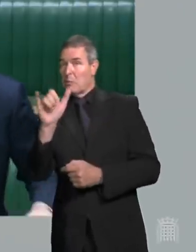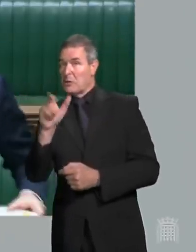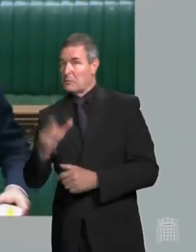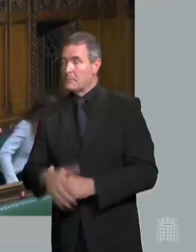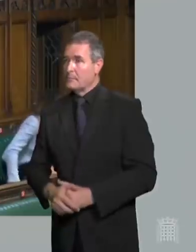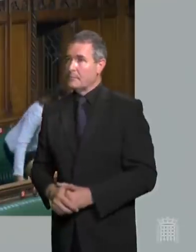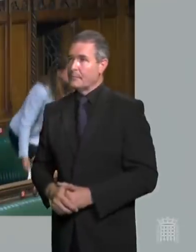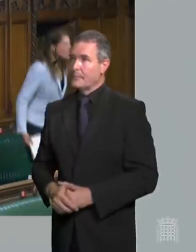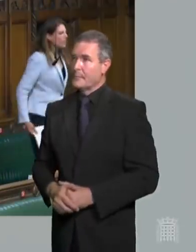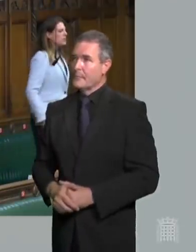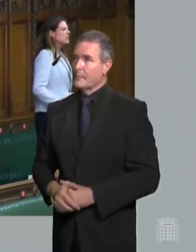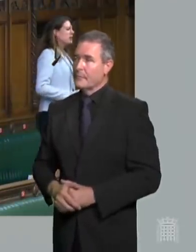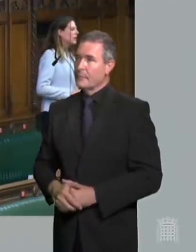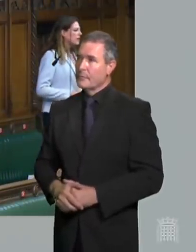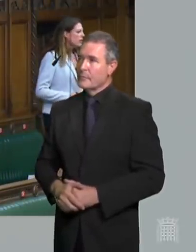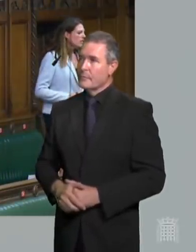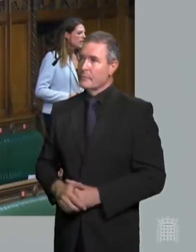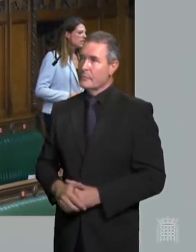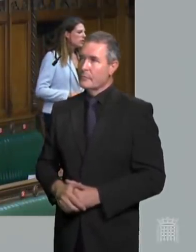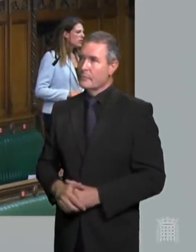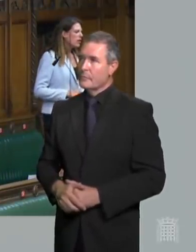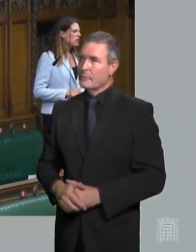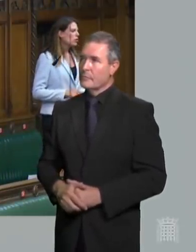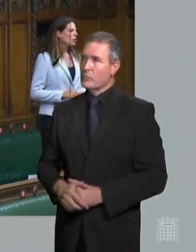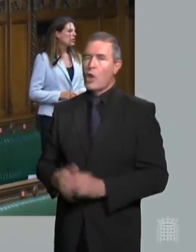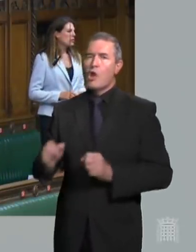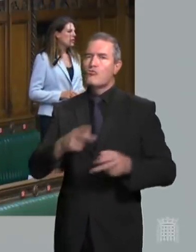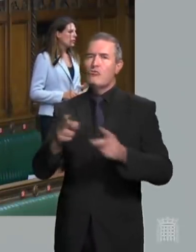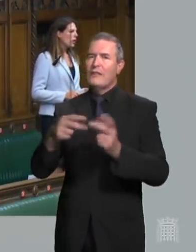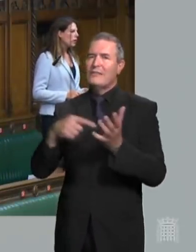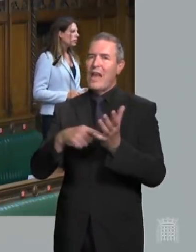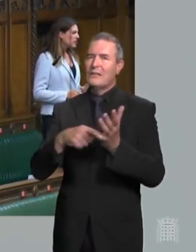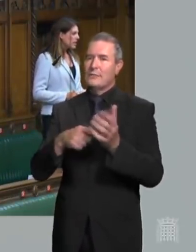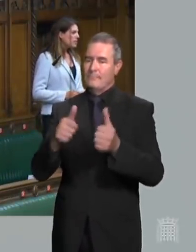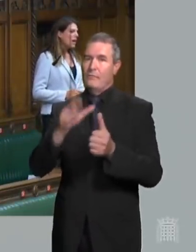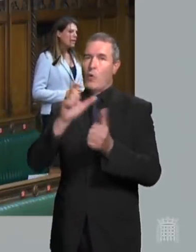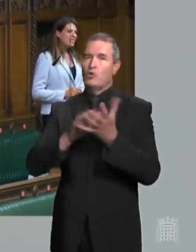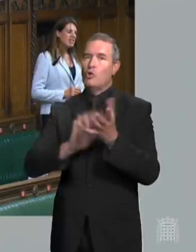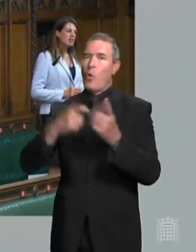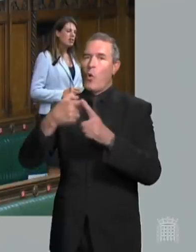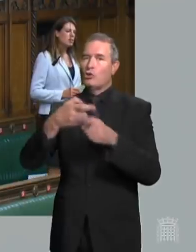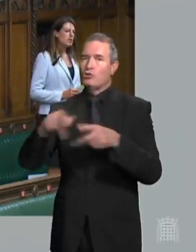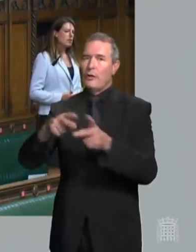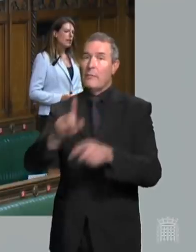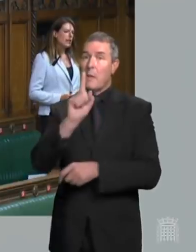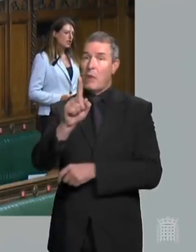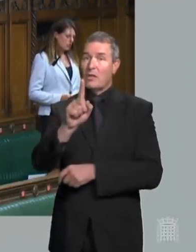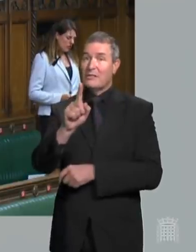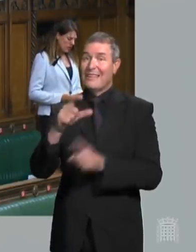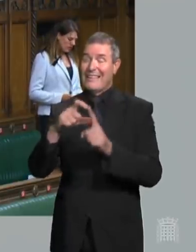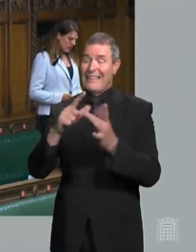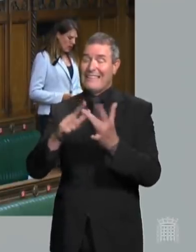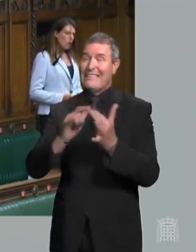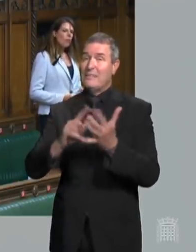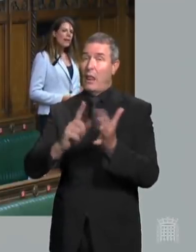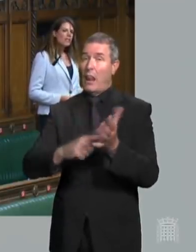Thank you Mr Speaker the river test is one of the finest chalk streams in the world but since May diesel has been spilling into the